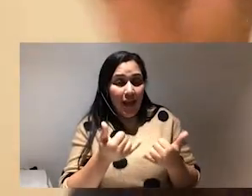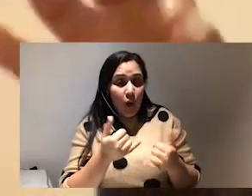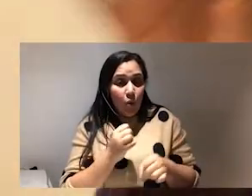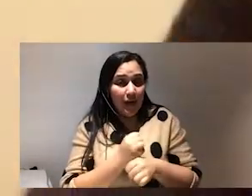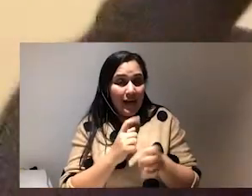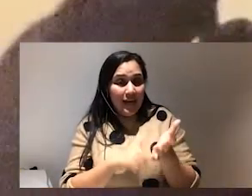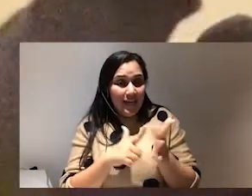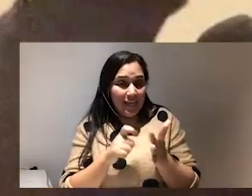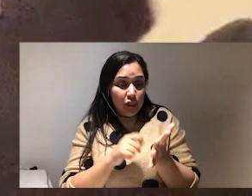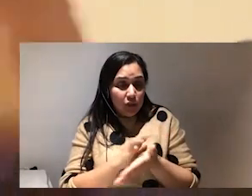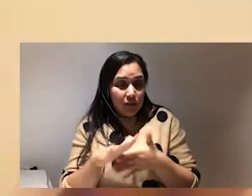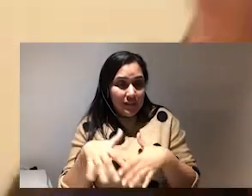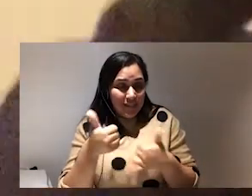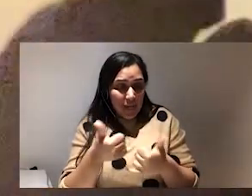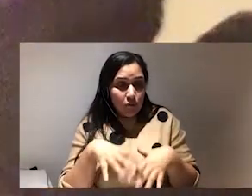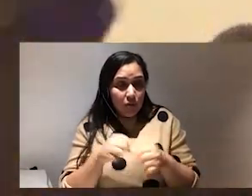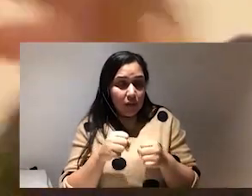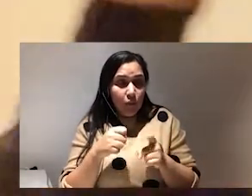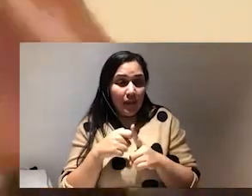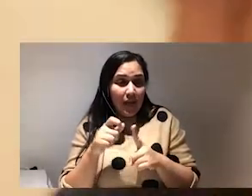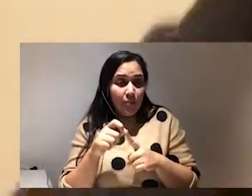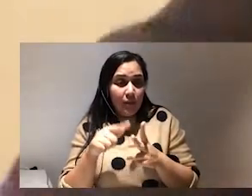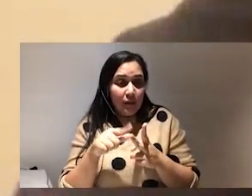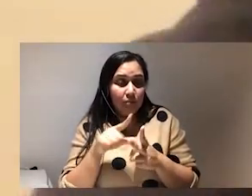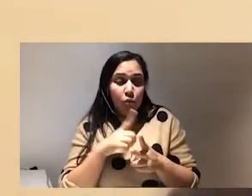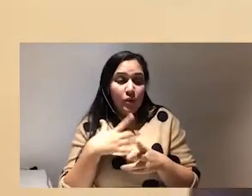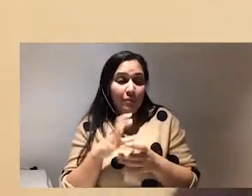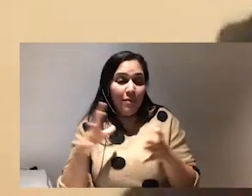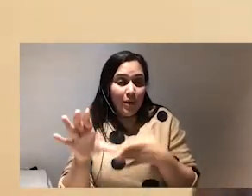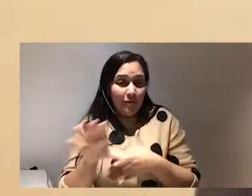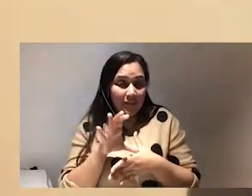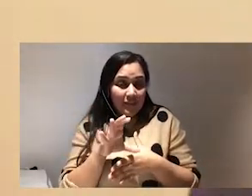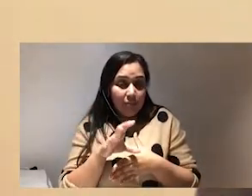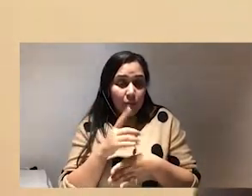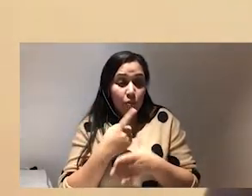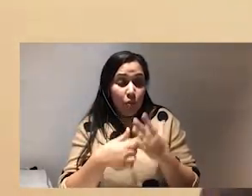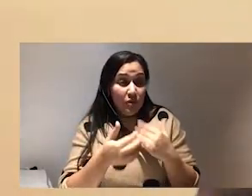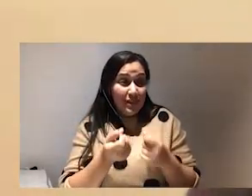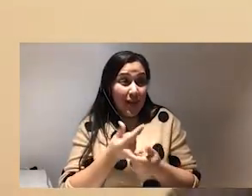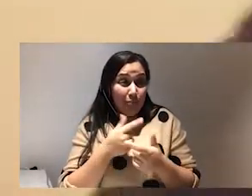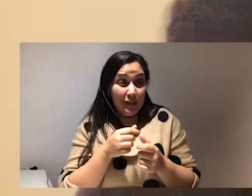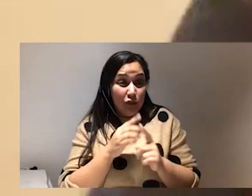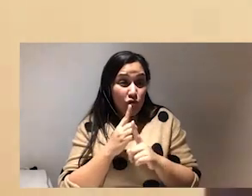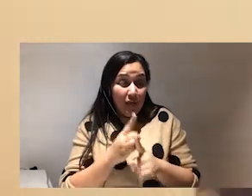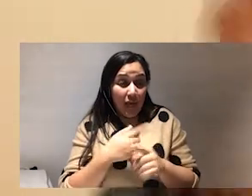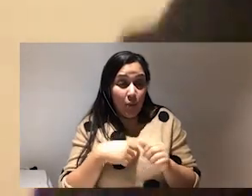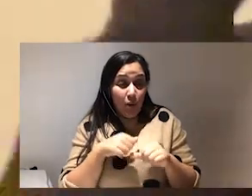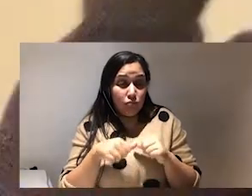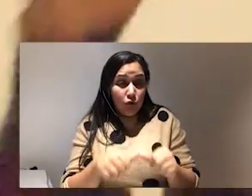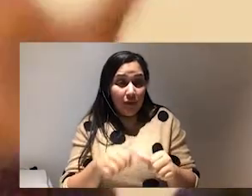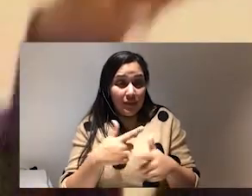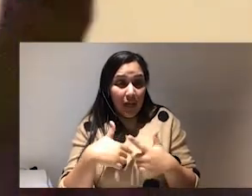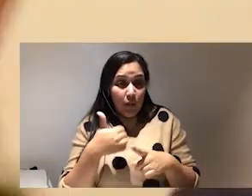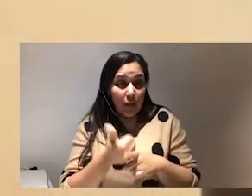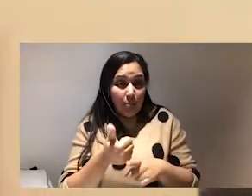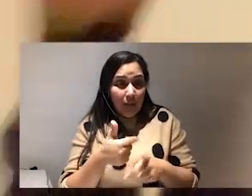need it for bigger funding and succession planning and all sorts of but we were just happily tracking our progress and our impact and